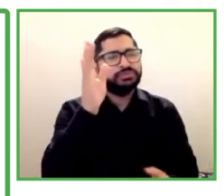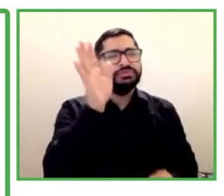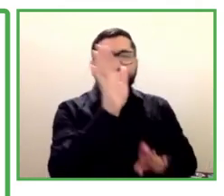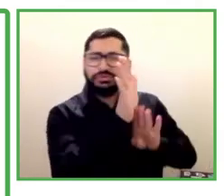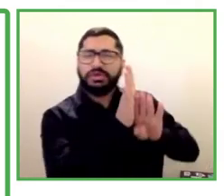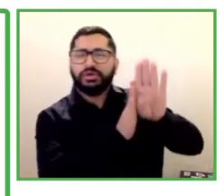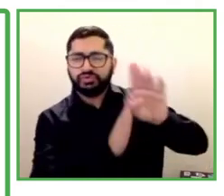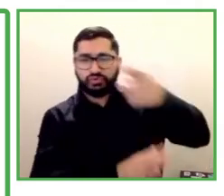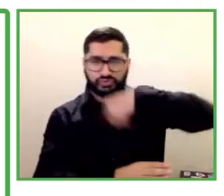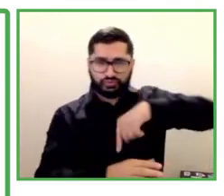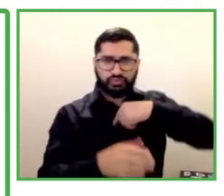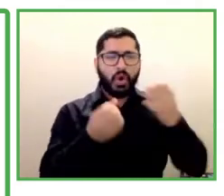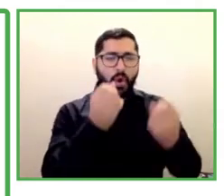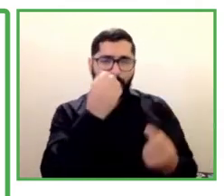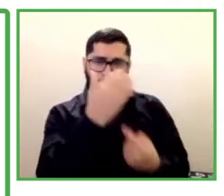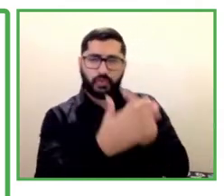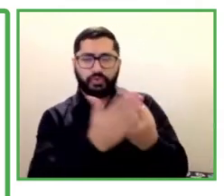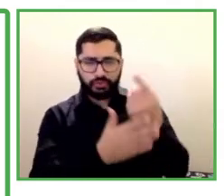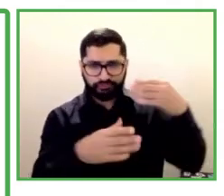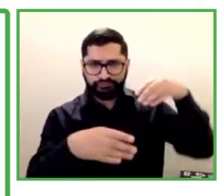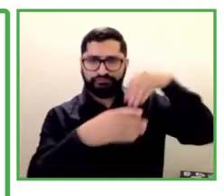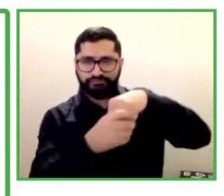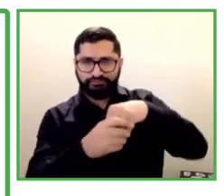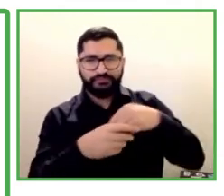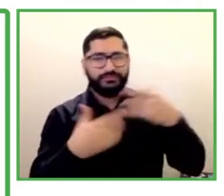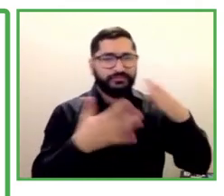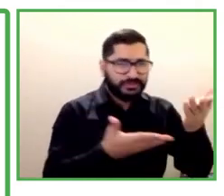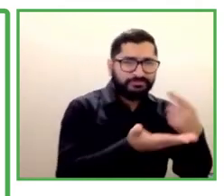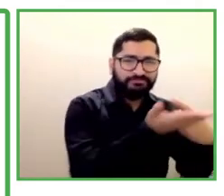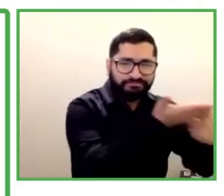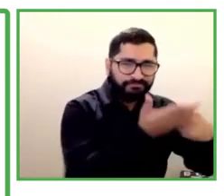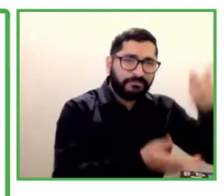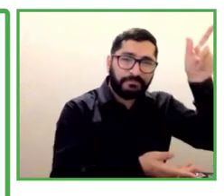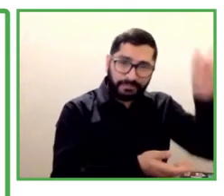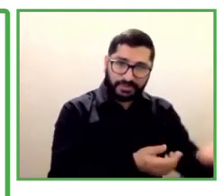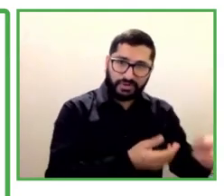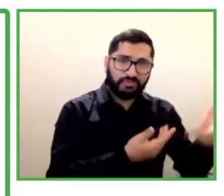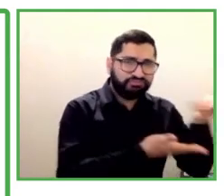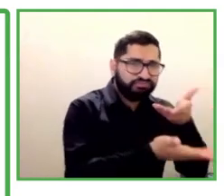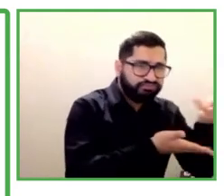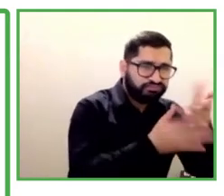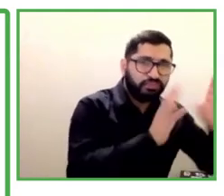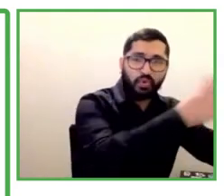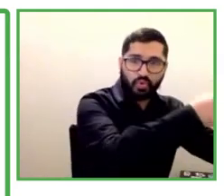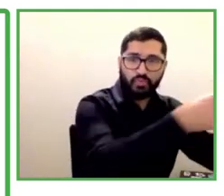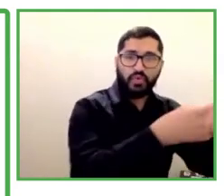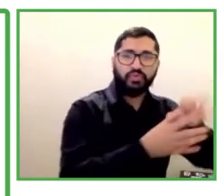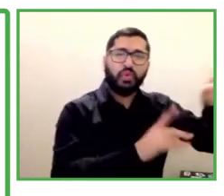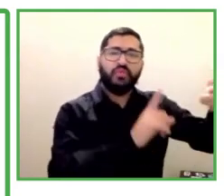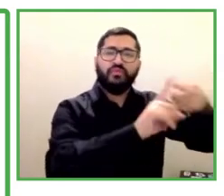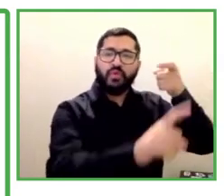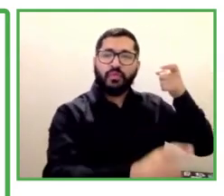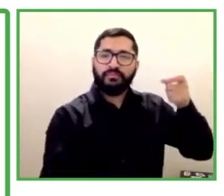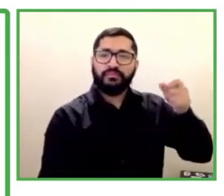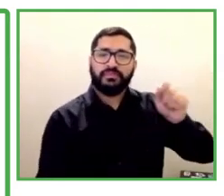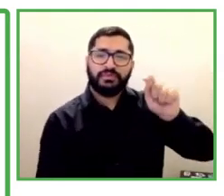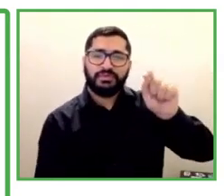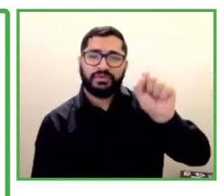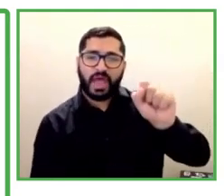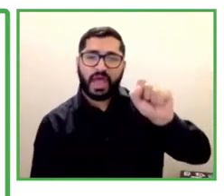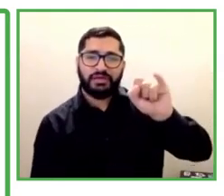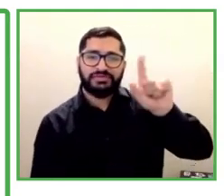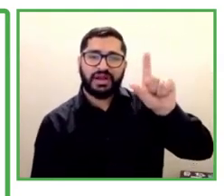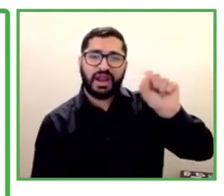Tanzania, one that hopes to bring accessibility promotion agents to their context. So